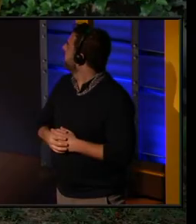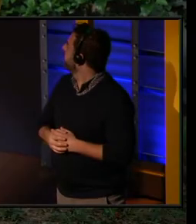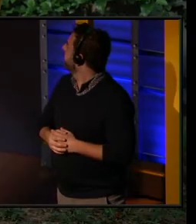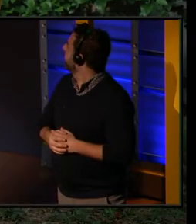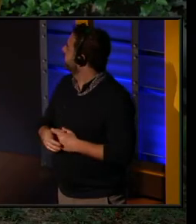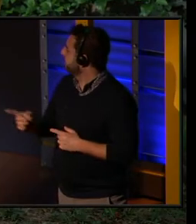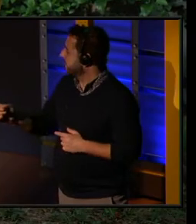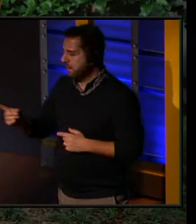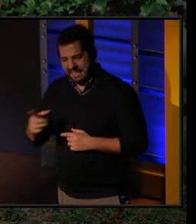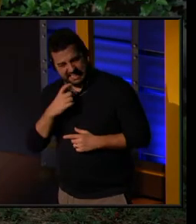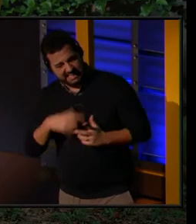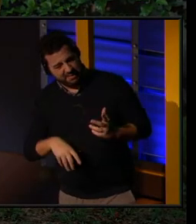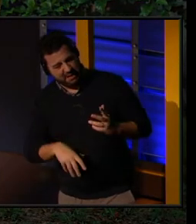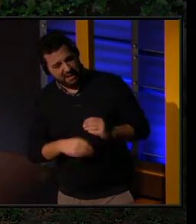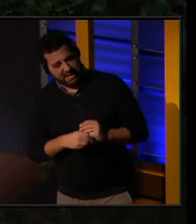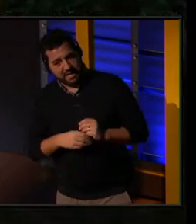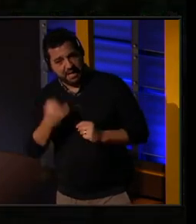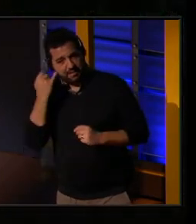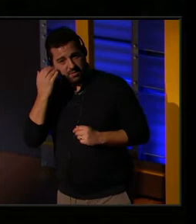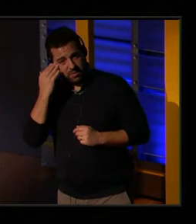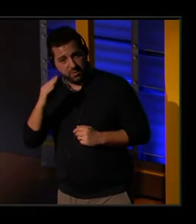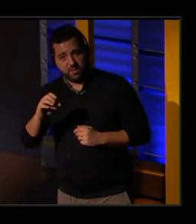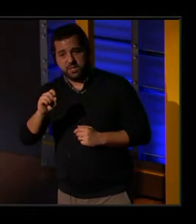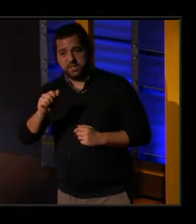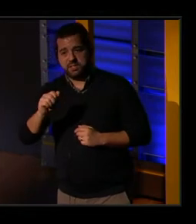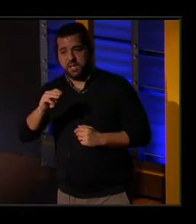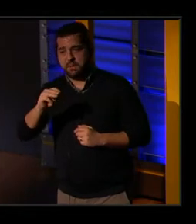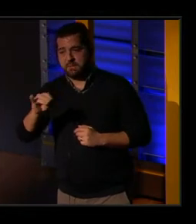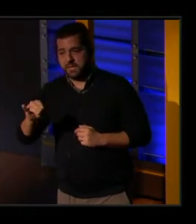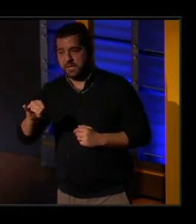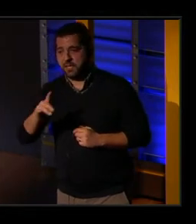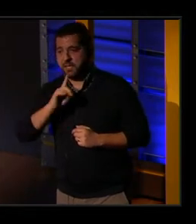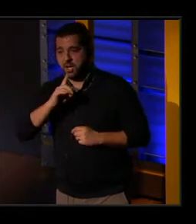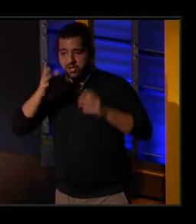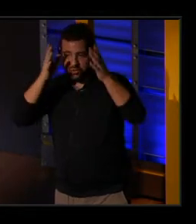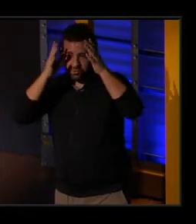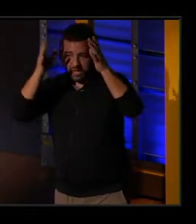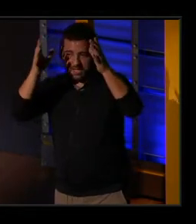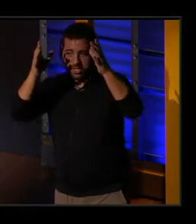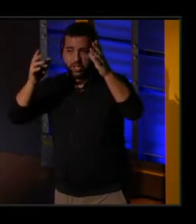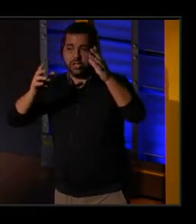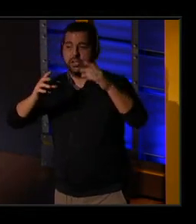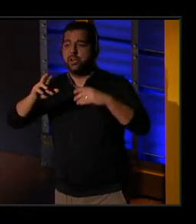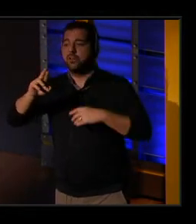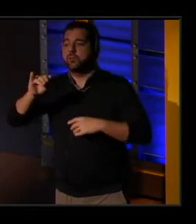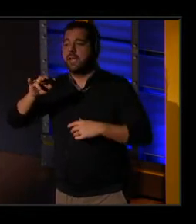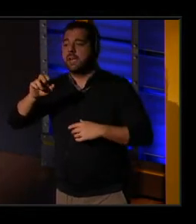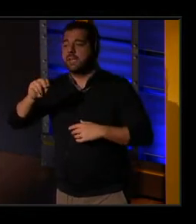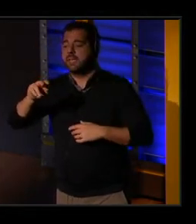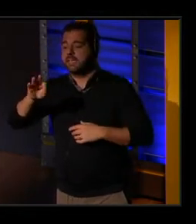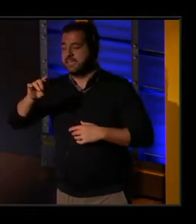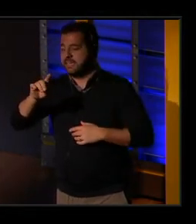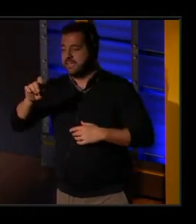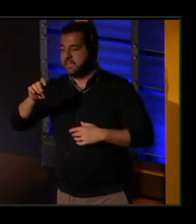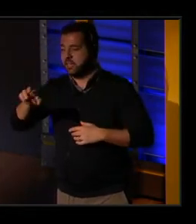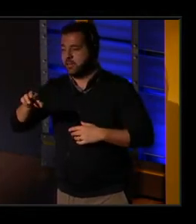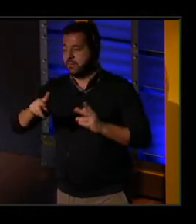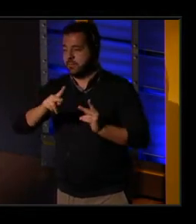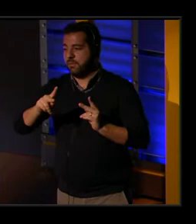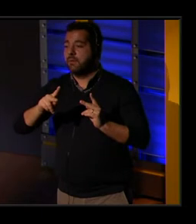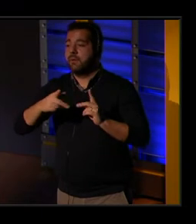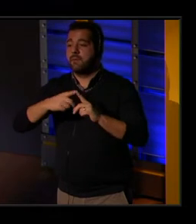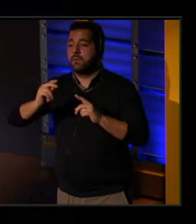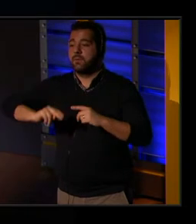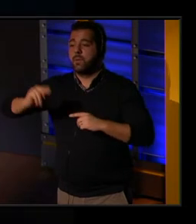occurs to me, we should add, in case anybody doesn't know, the Sami are the reindeer herding people of northern Scandinavia. So the animals that you're